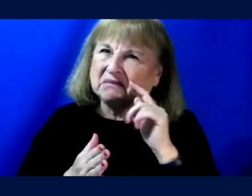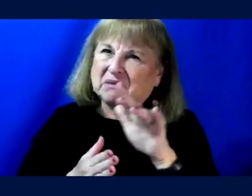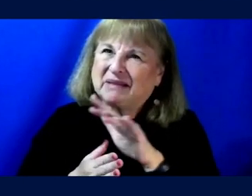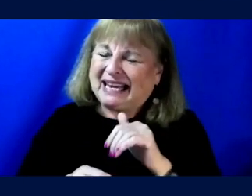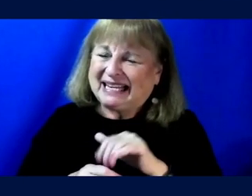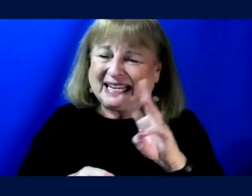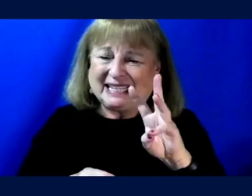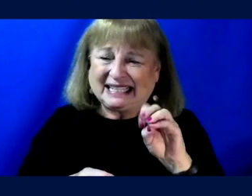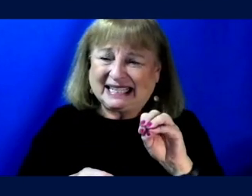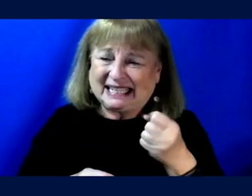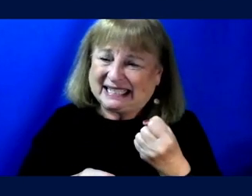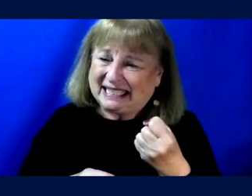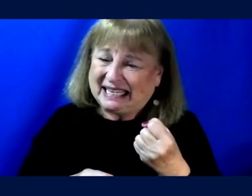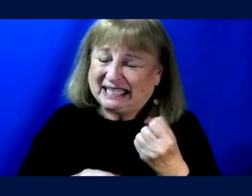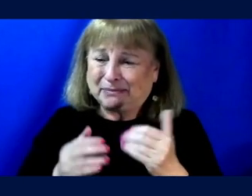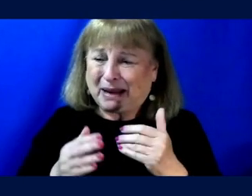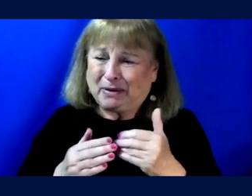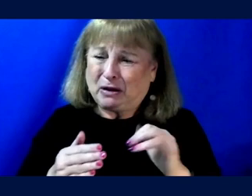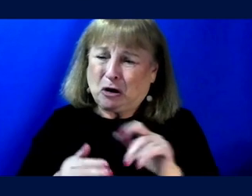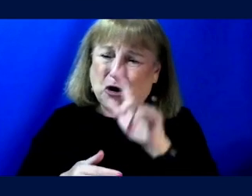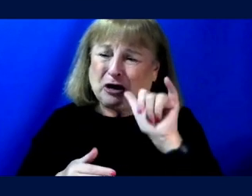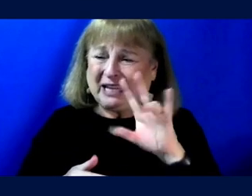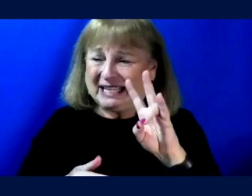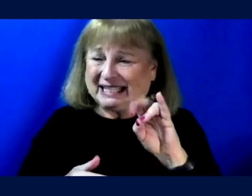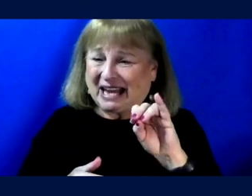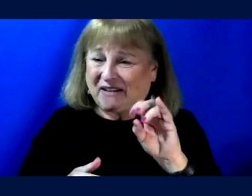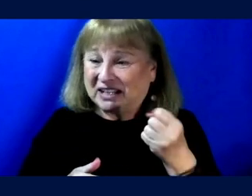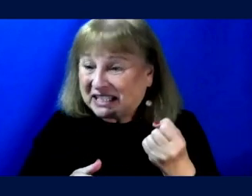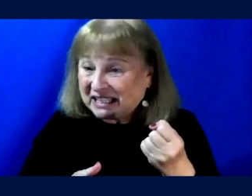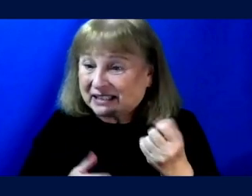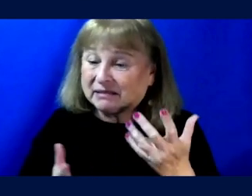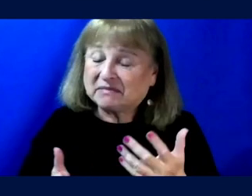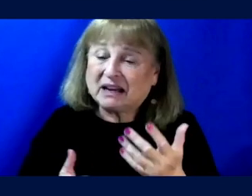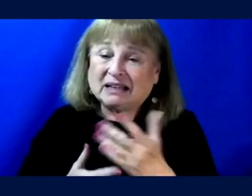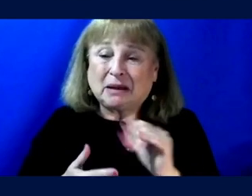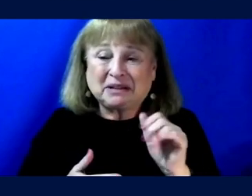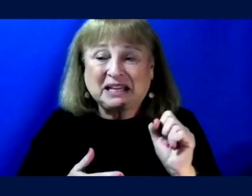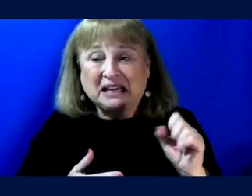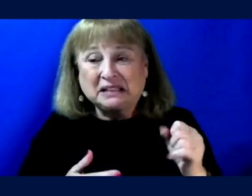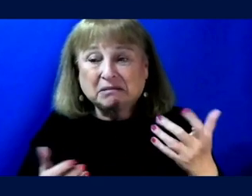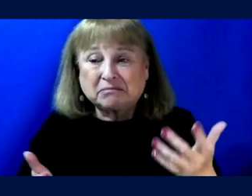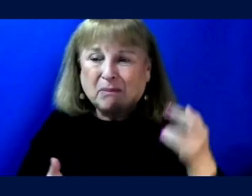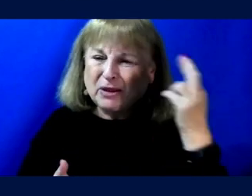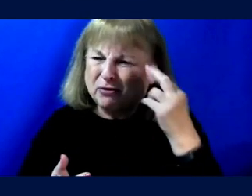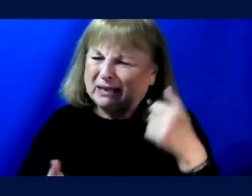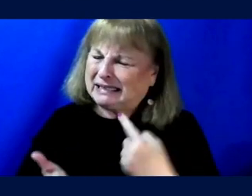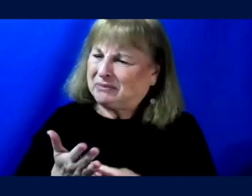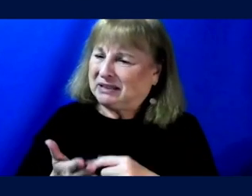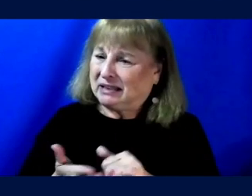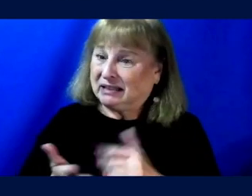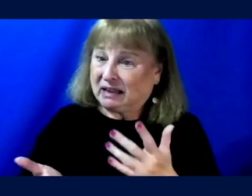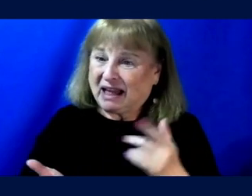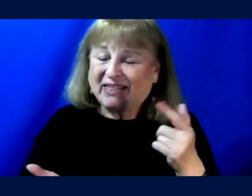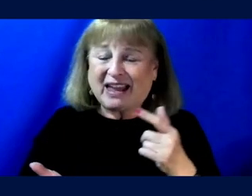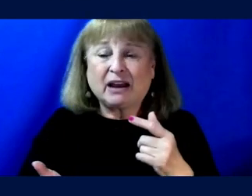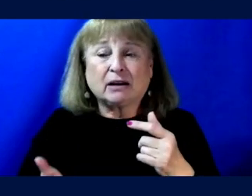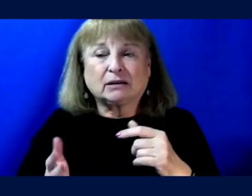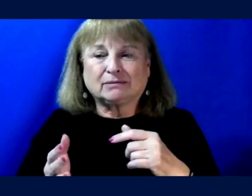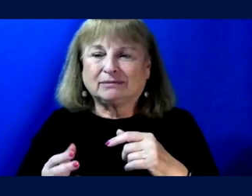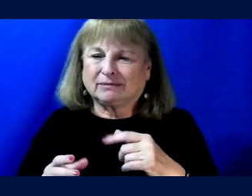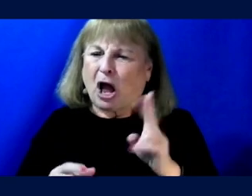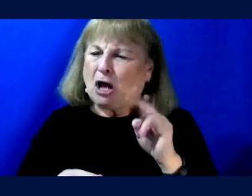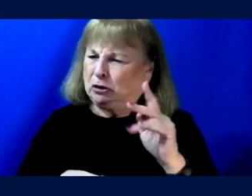in his sixties, maybe early seventies. So there have been some cases, but the reason I'm talking about them is because they are outliers.